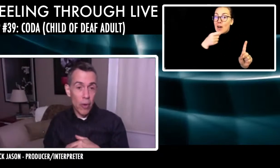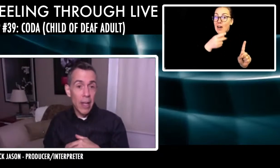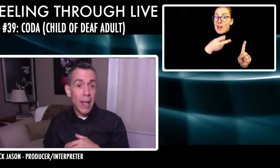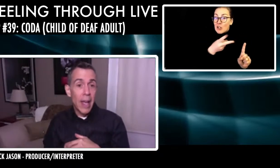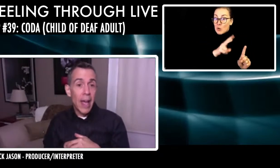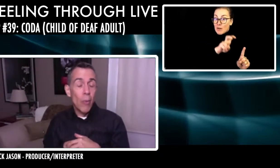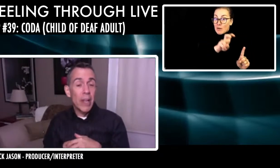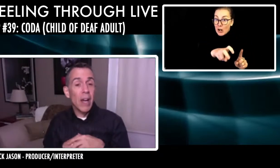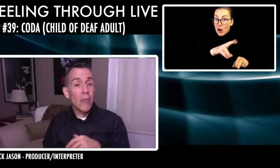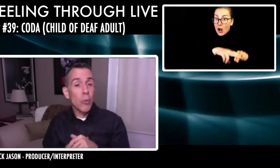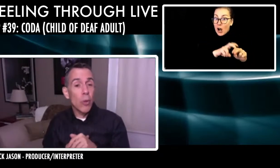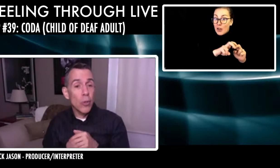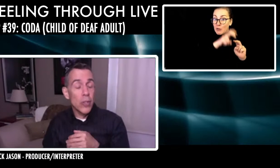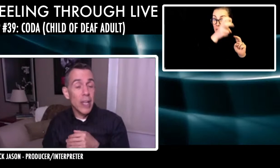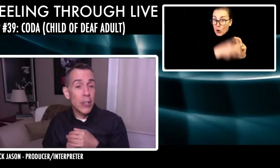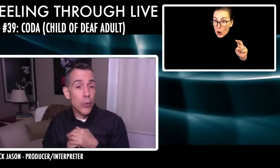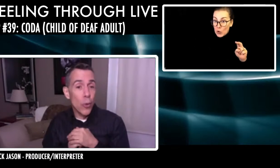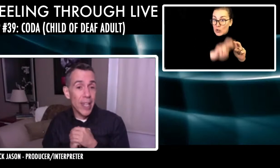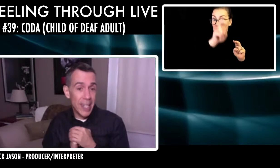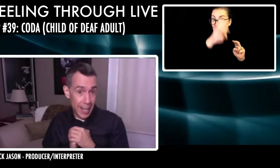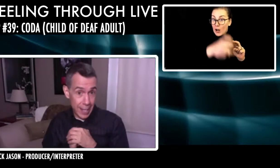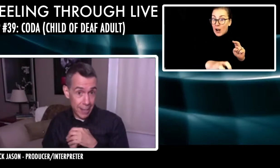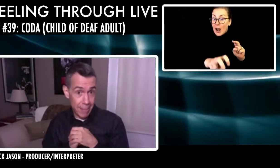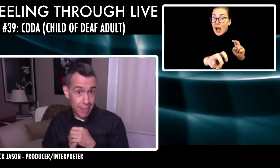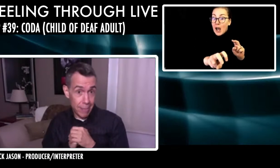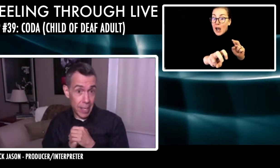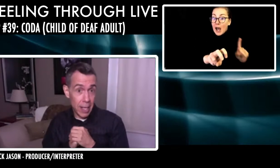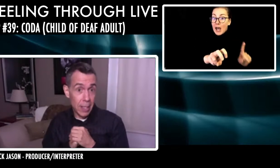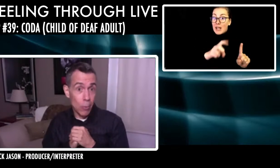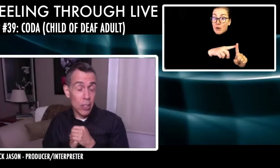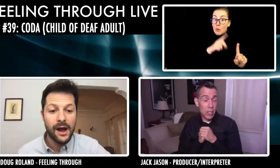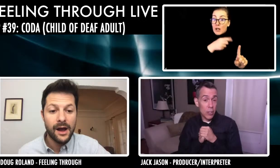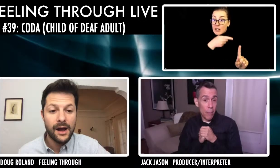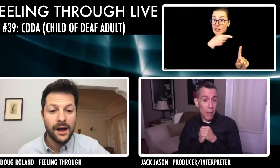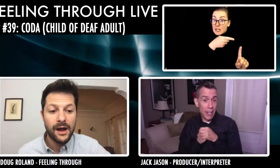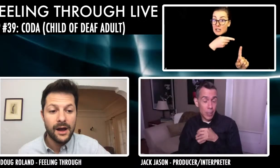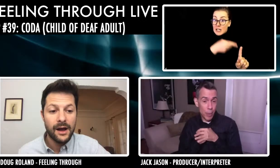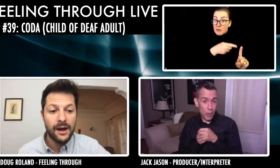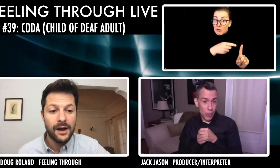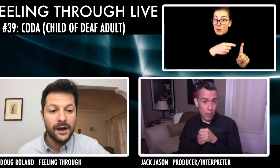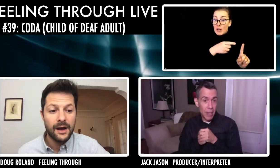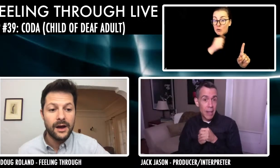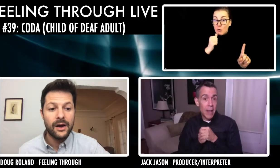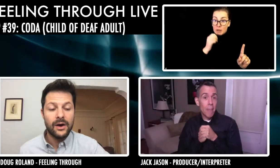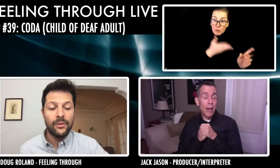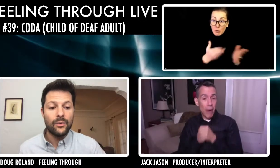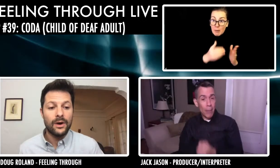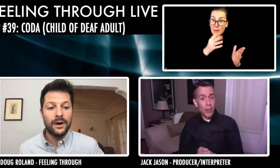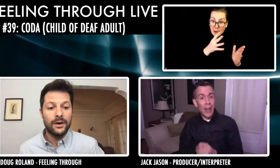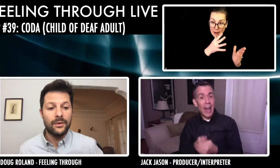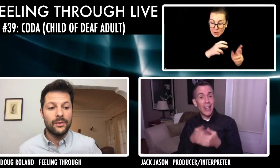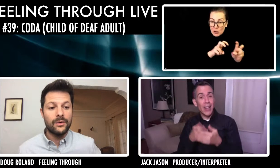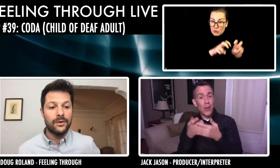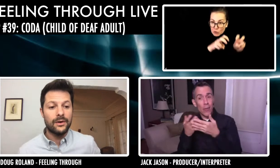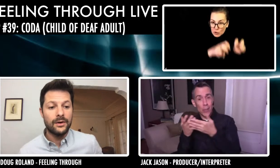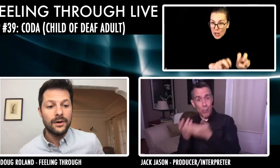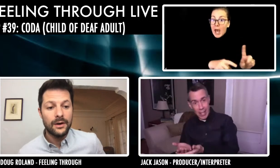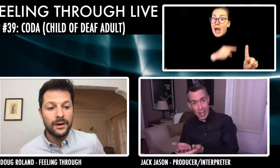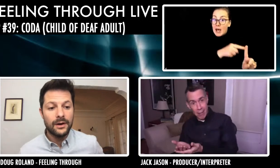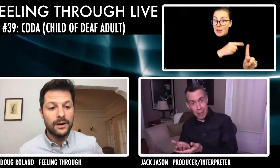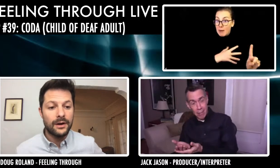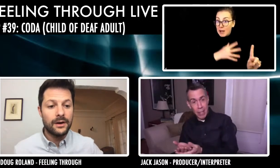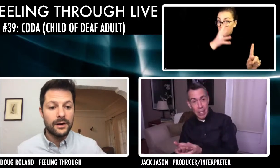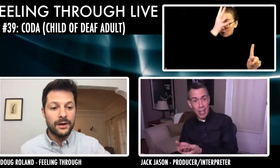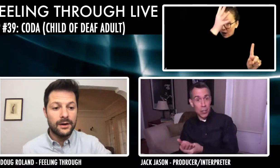before. And when he got off the rollercoaster, he had a stroke and died because it was such a traumatic experience for him. My grandmother had a nervous